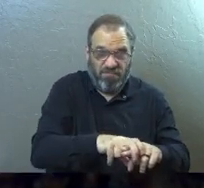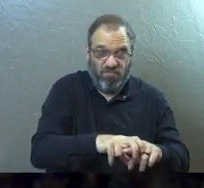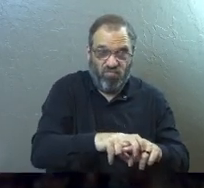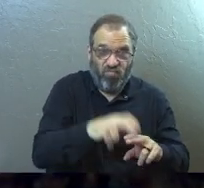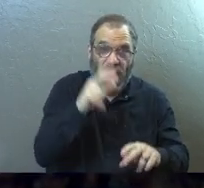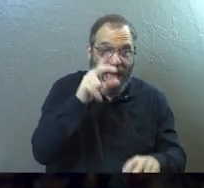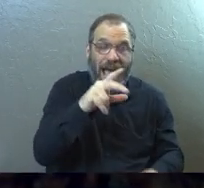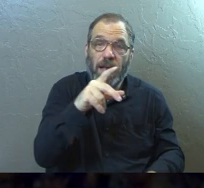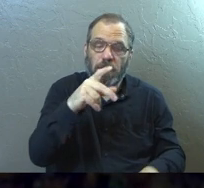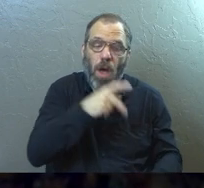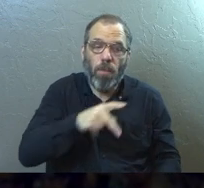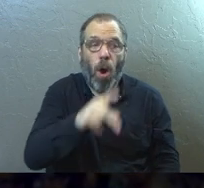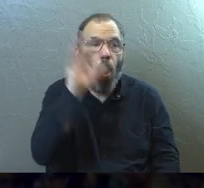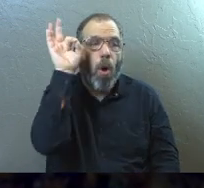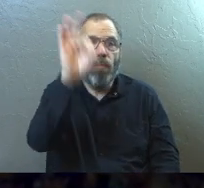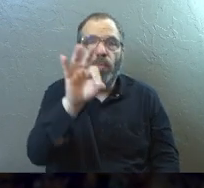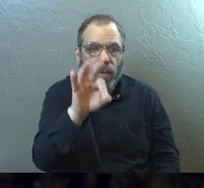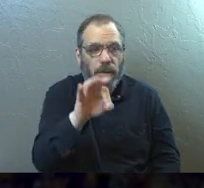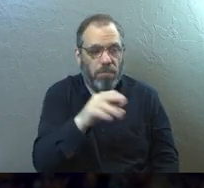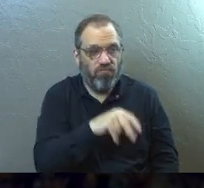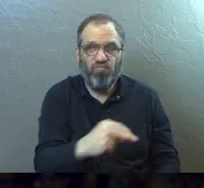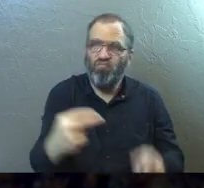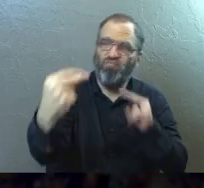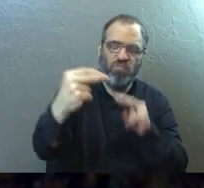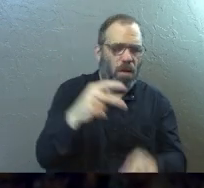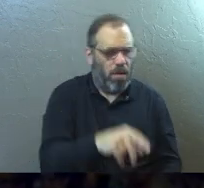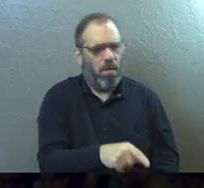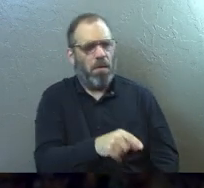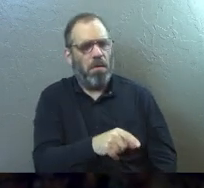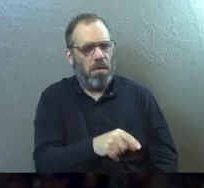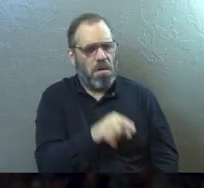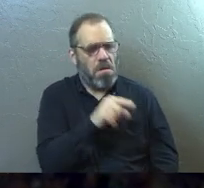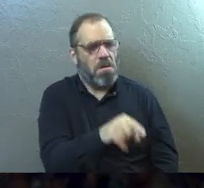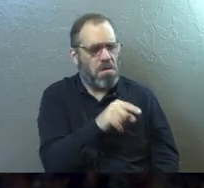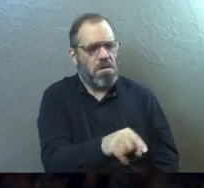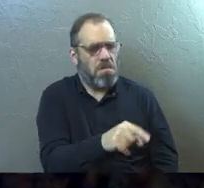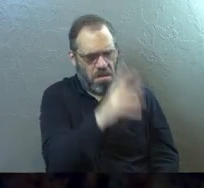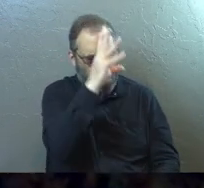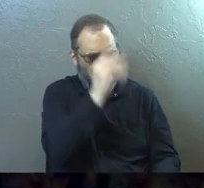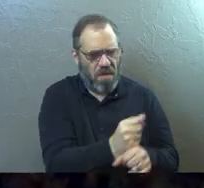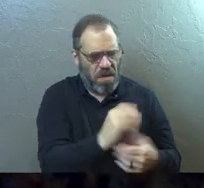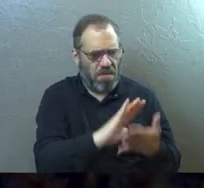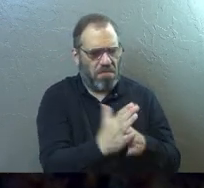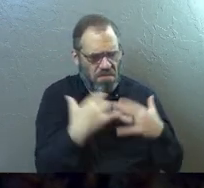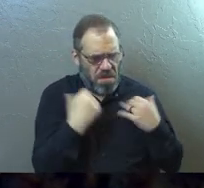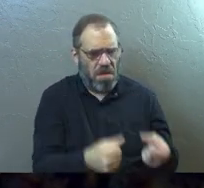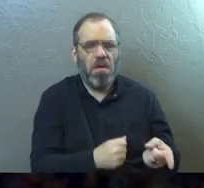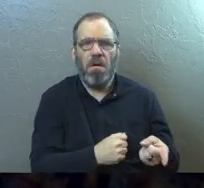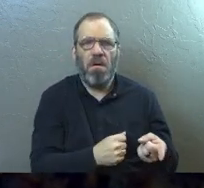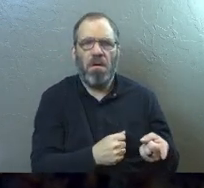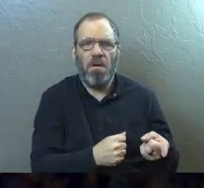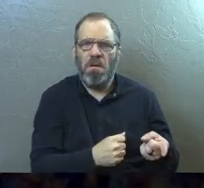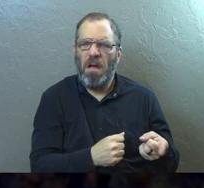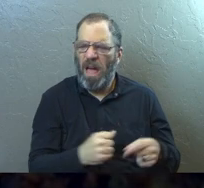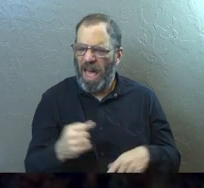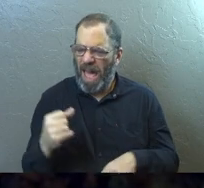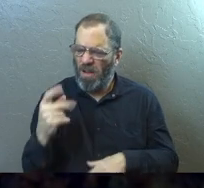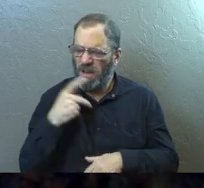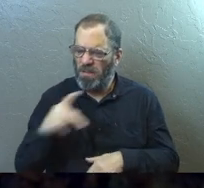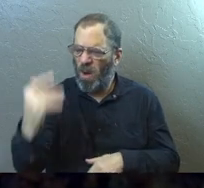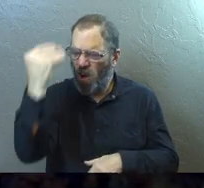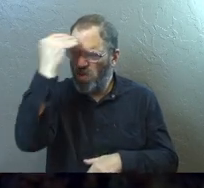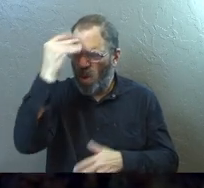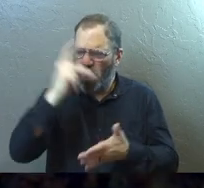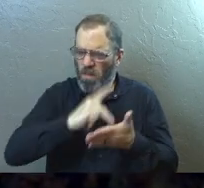listening as Paul preached, looking straight at him. Paul realized that this man had the faith to be healed. How in the world did he discern